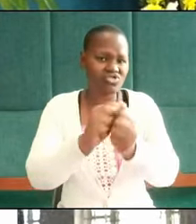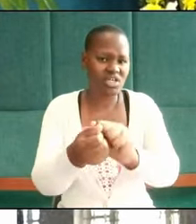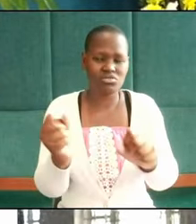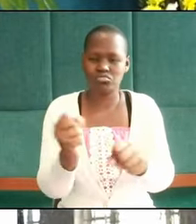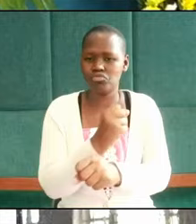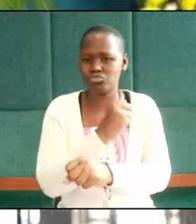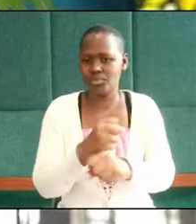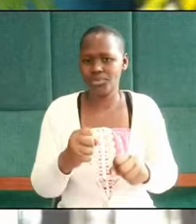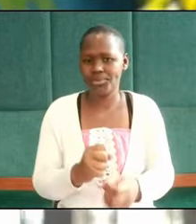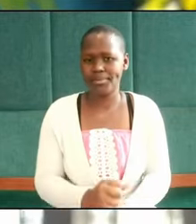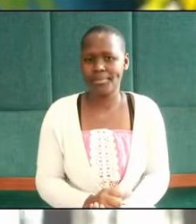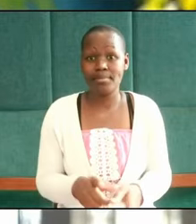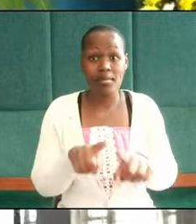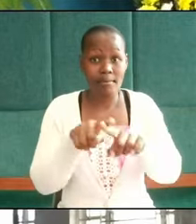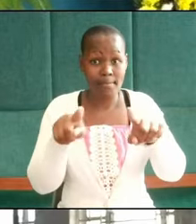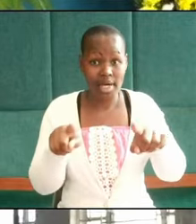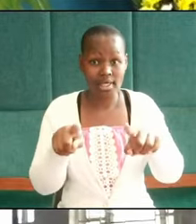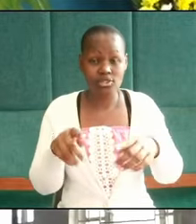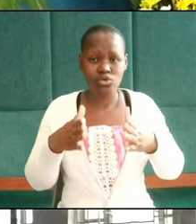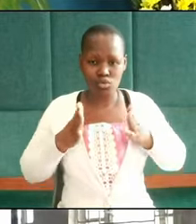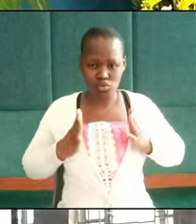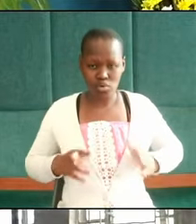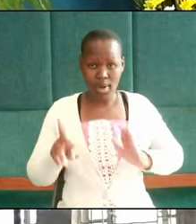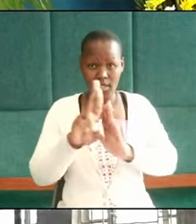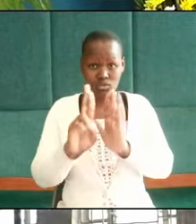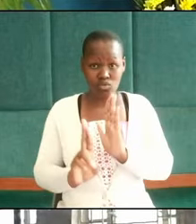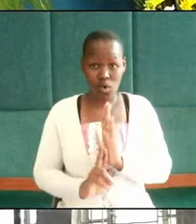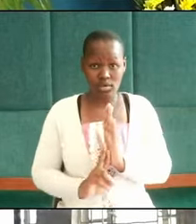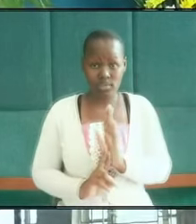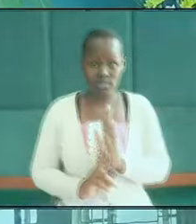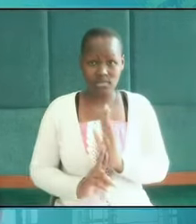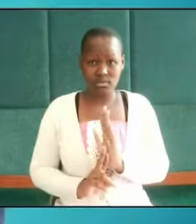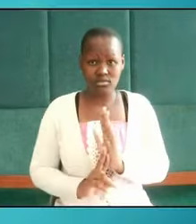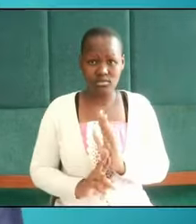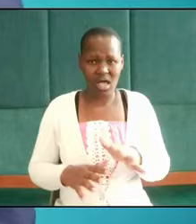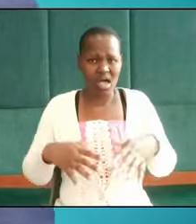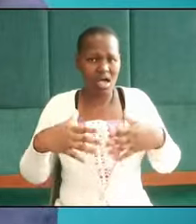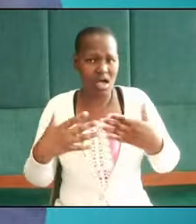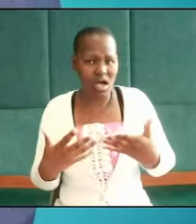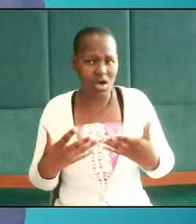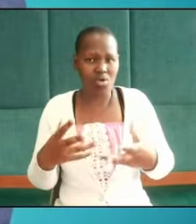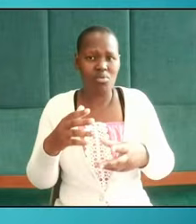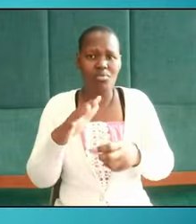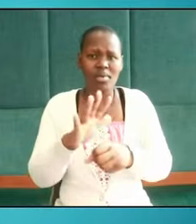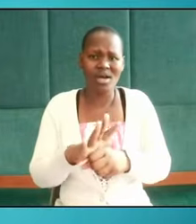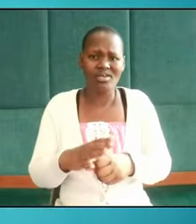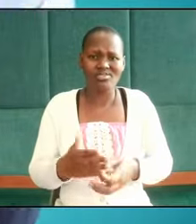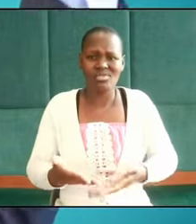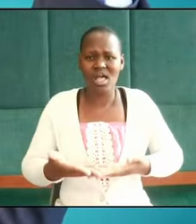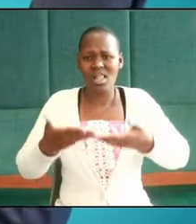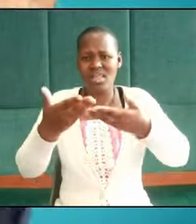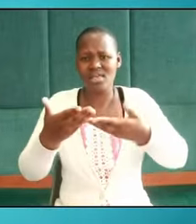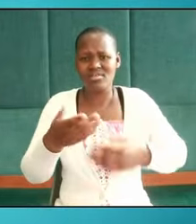but human rules however much we lift them and say